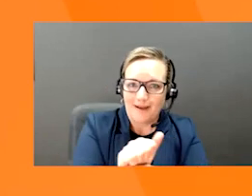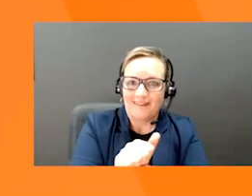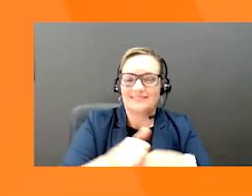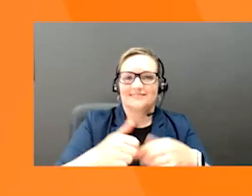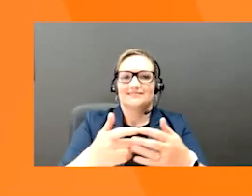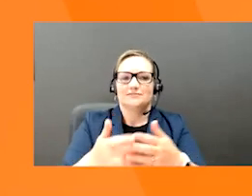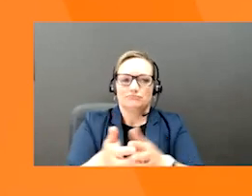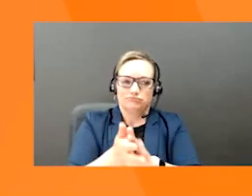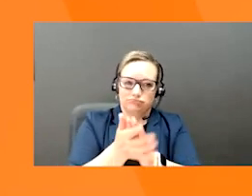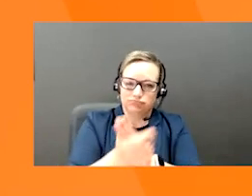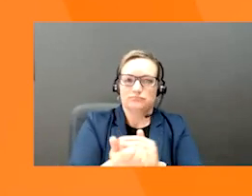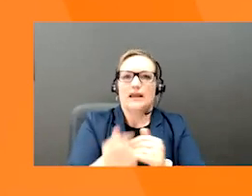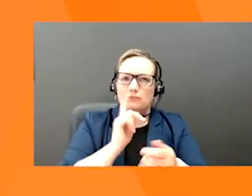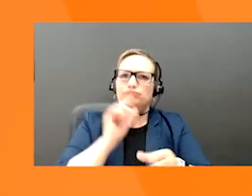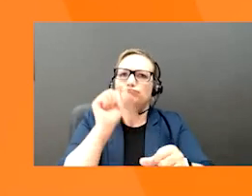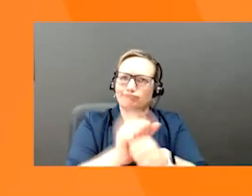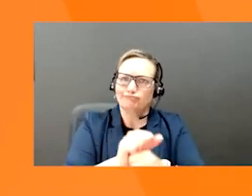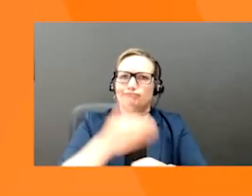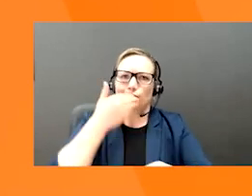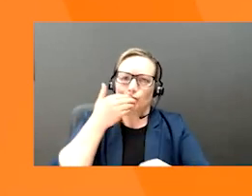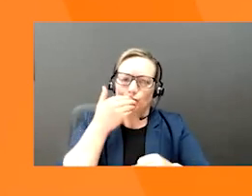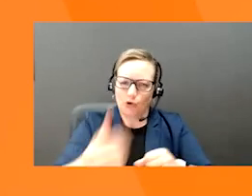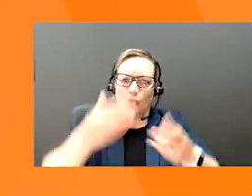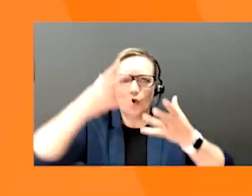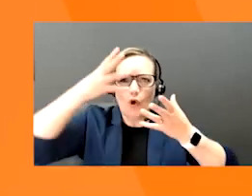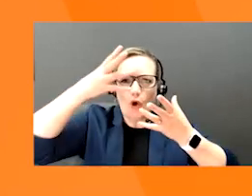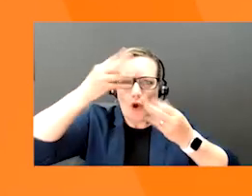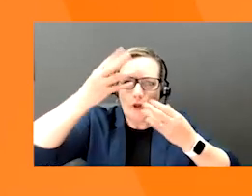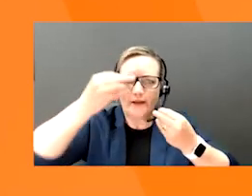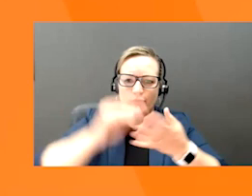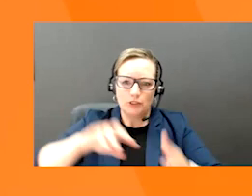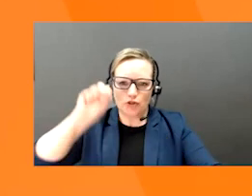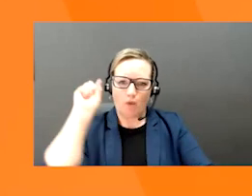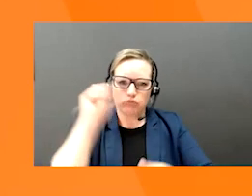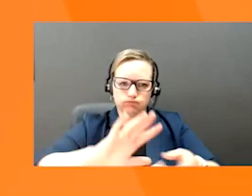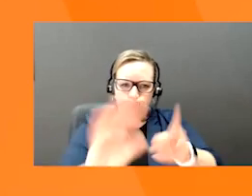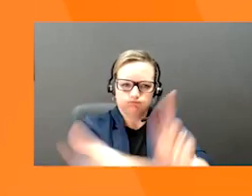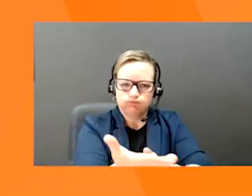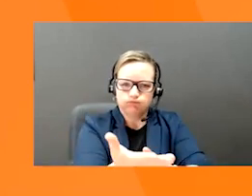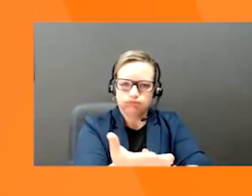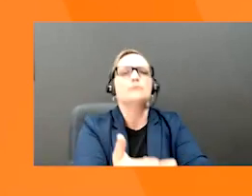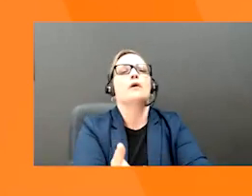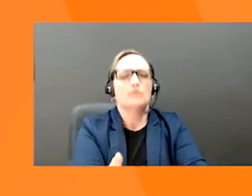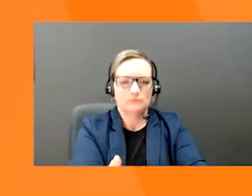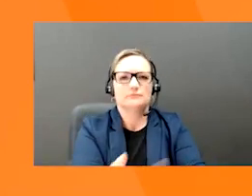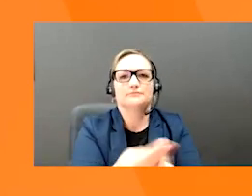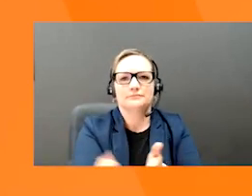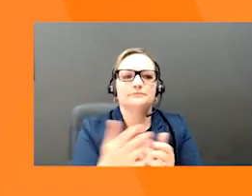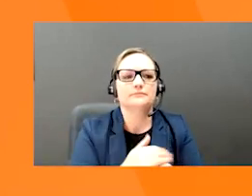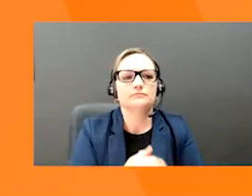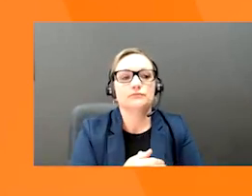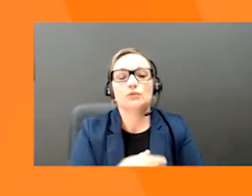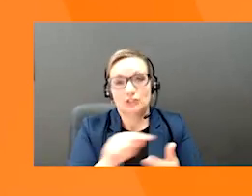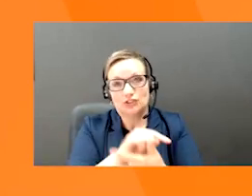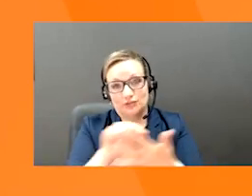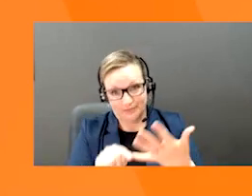a robust and effective and efficient product pitch, including introduction,